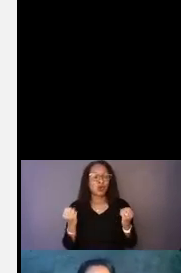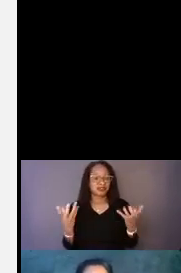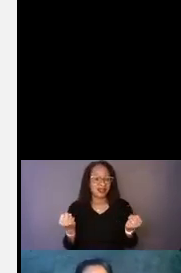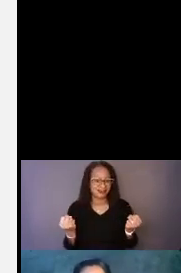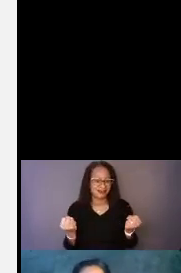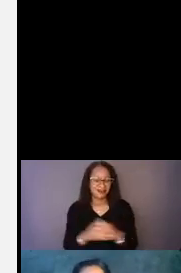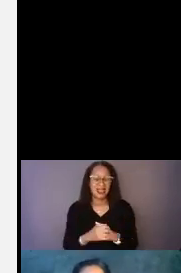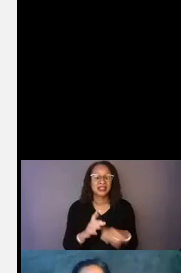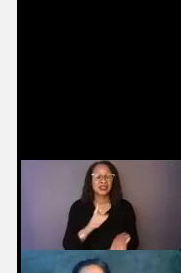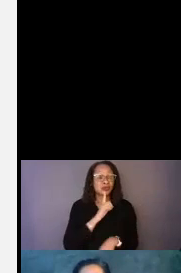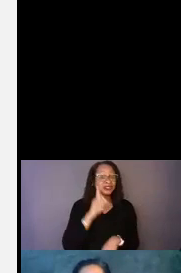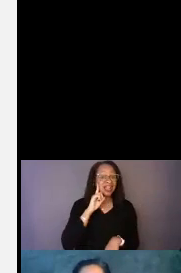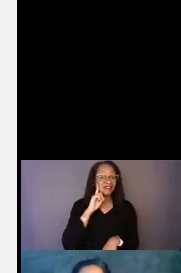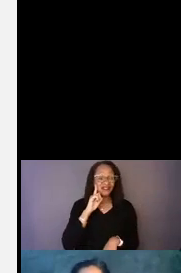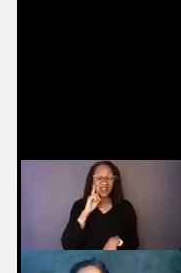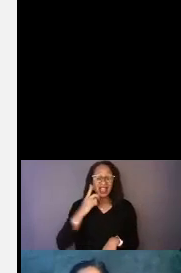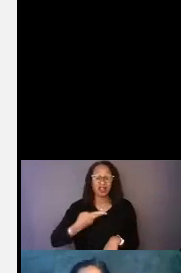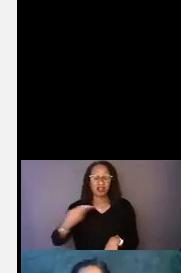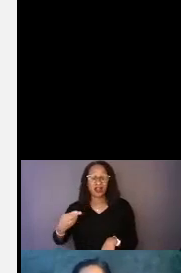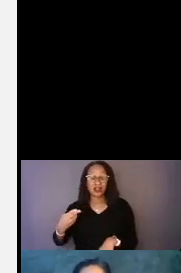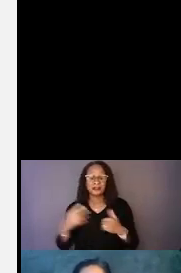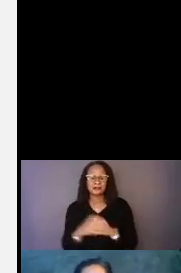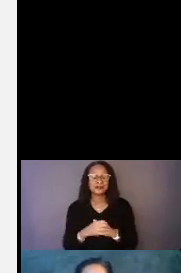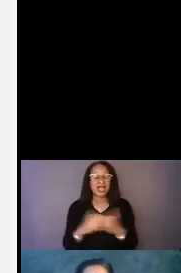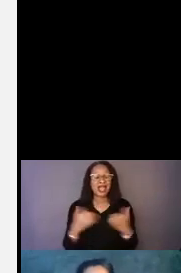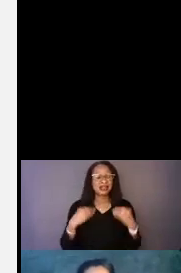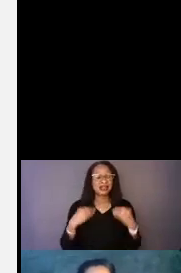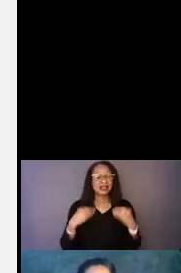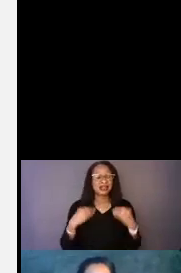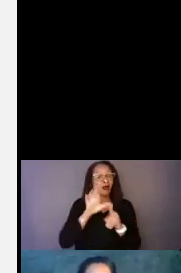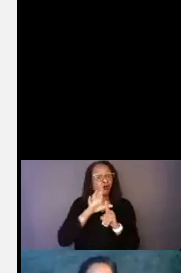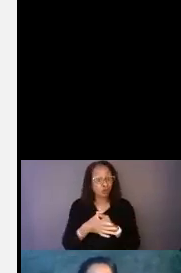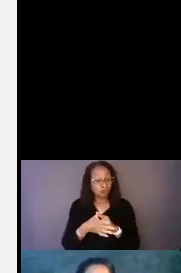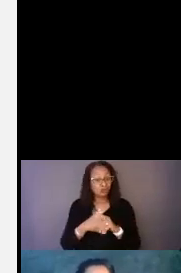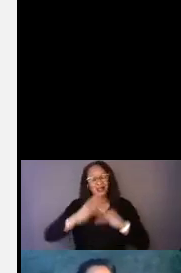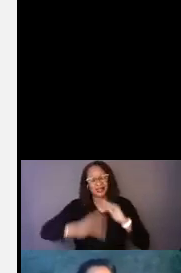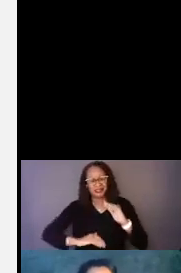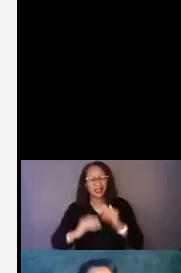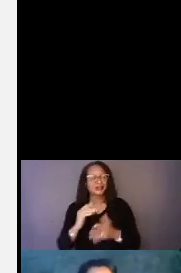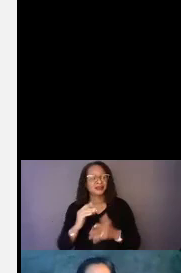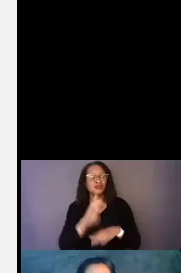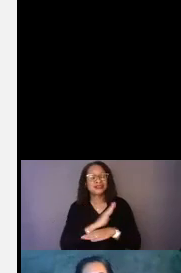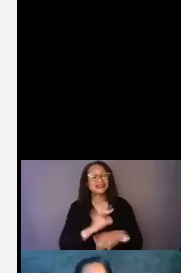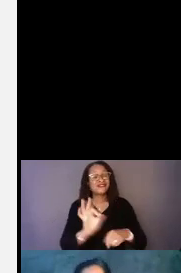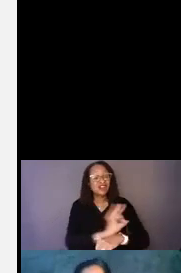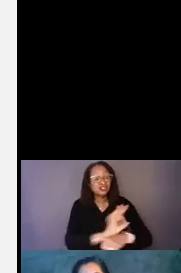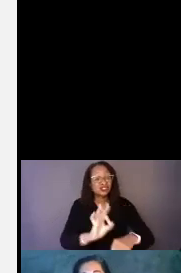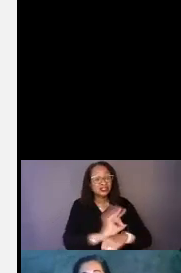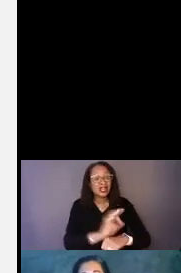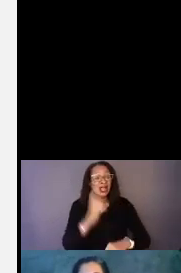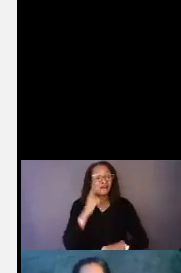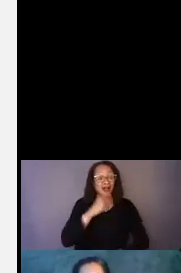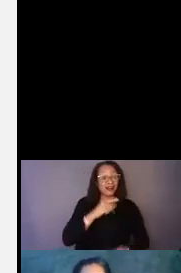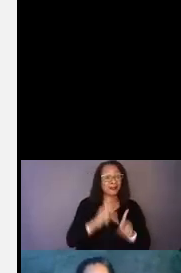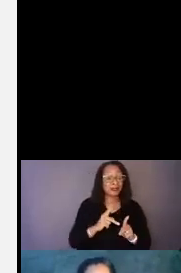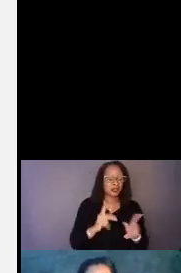So deaf and hearing has more in the deaf community has more to do with culture than it does with actual function. But for hearing people,